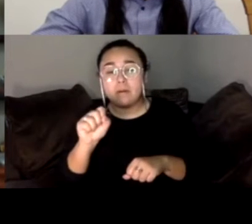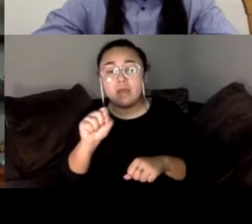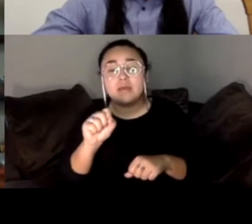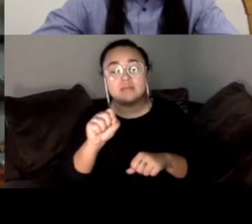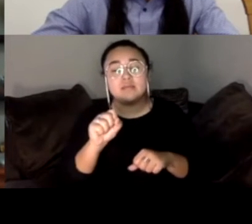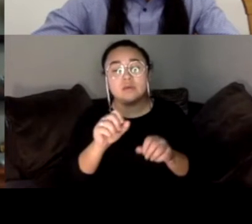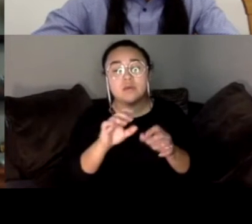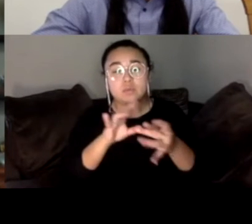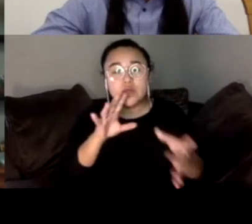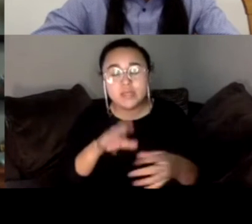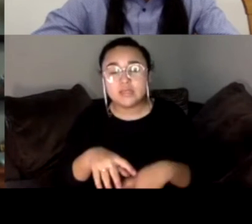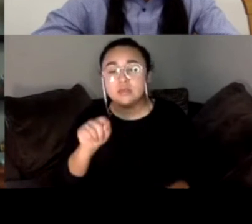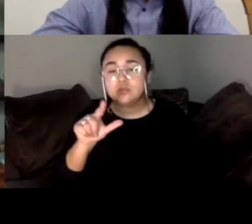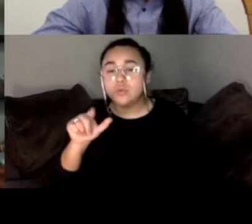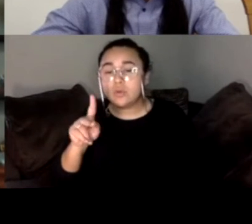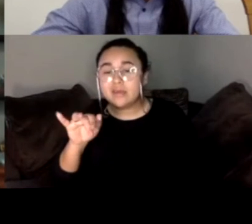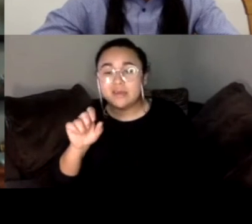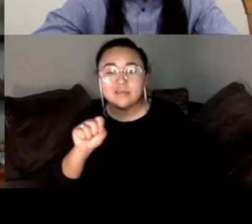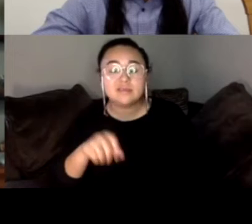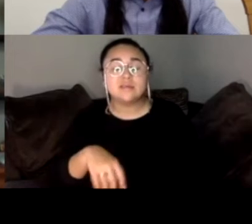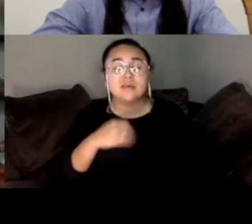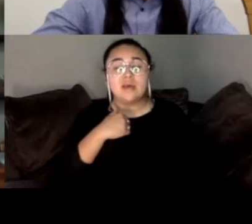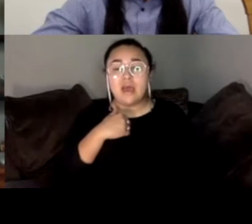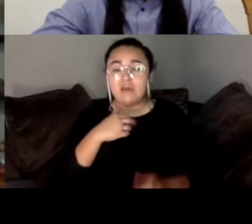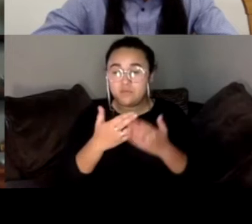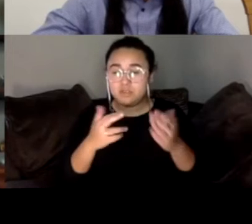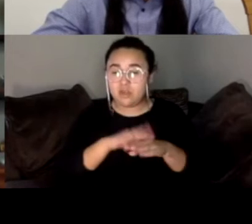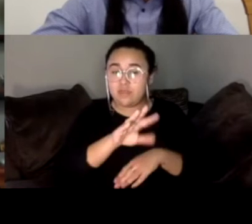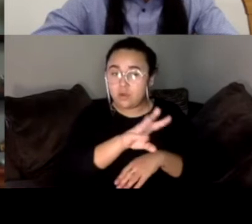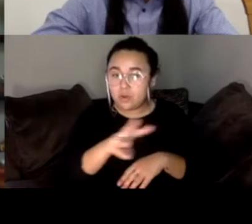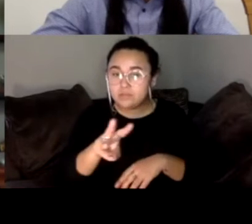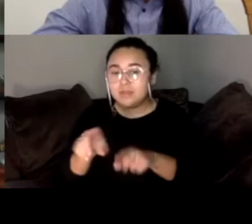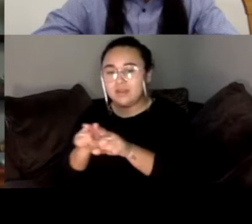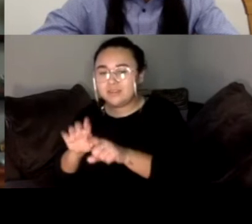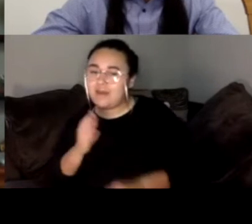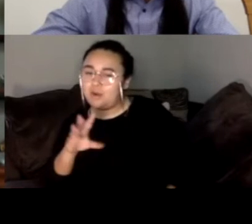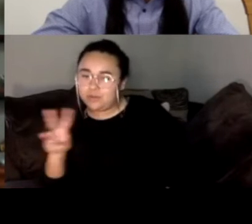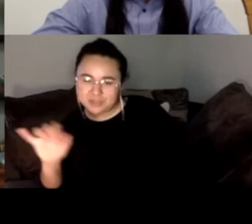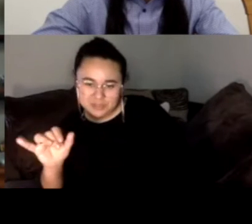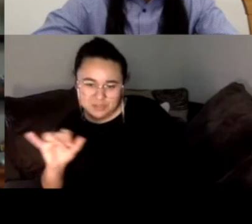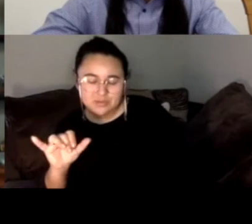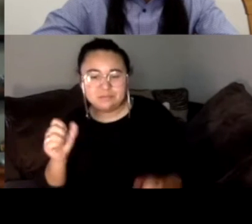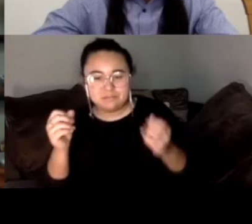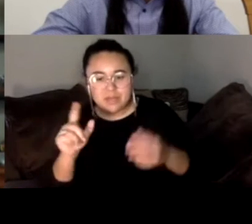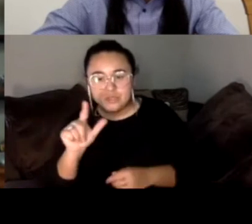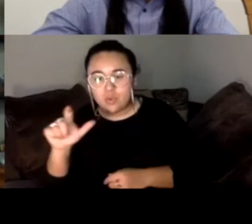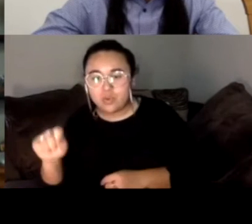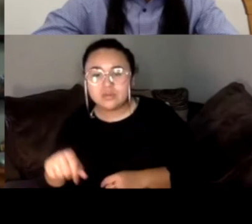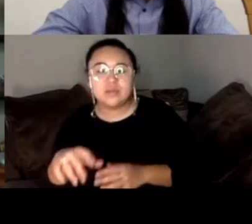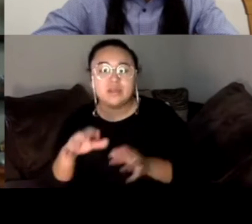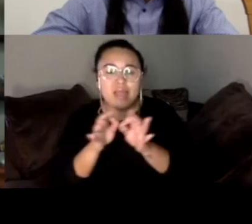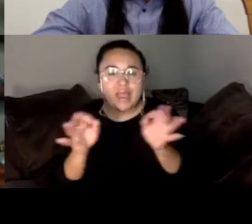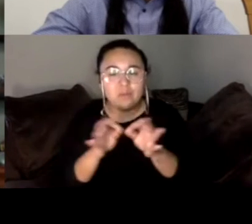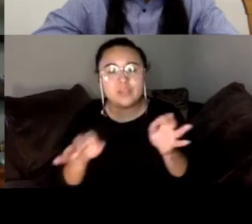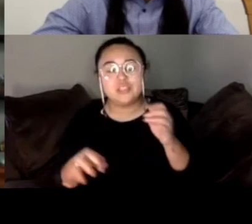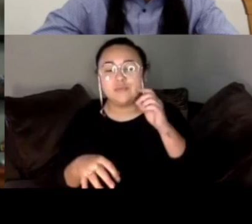some resources on their website and so does Courage California as well. So there's a lot of tools, there's a lot of language out there. Um, and